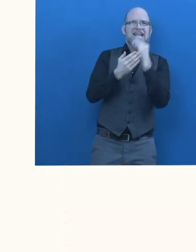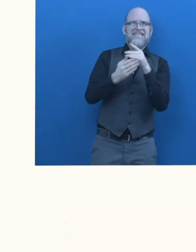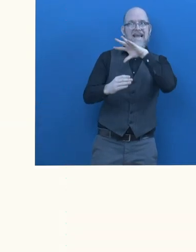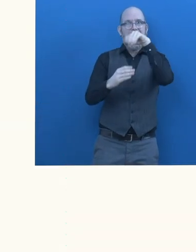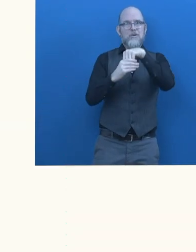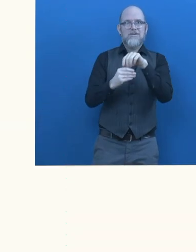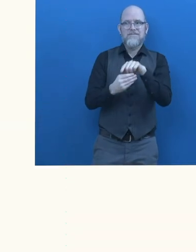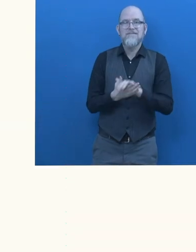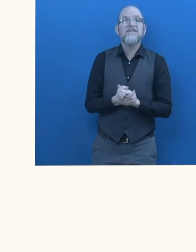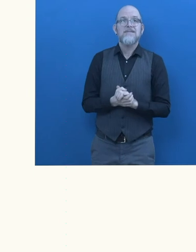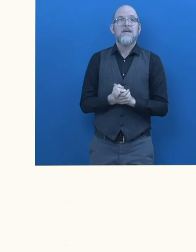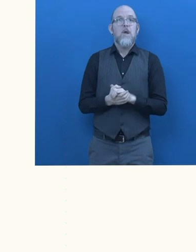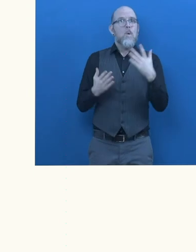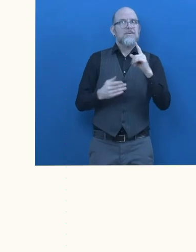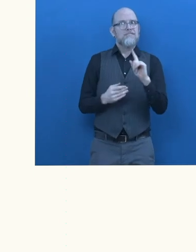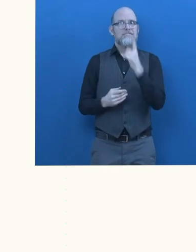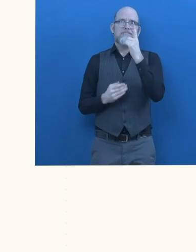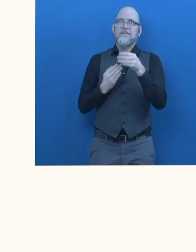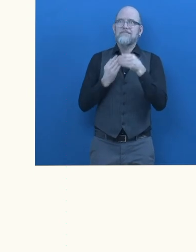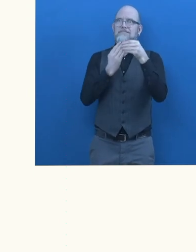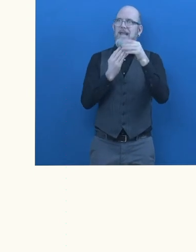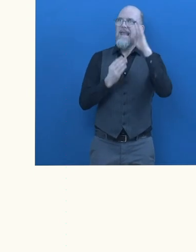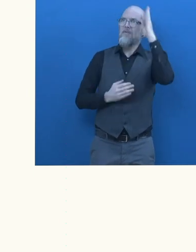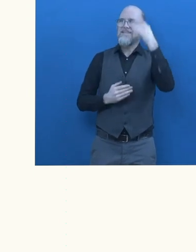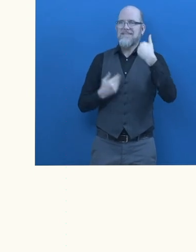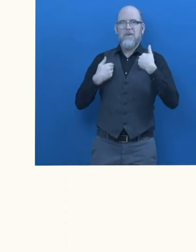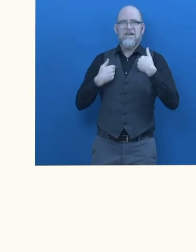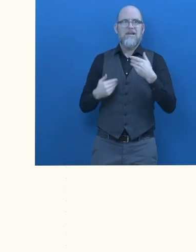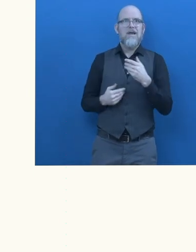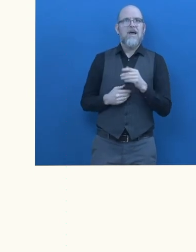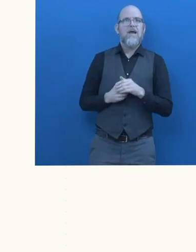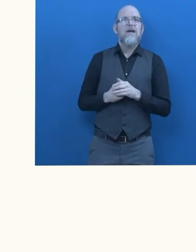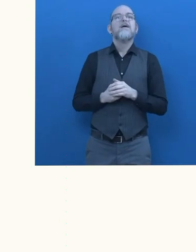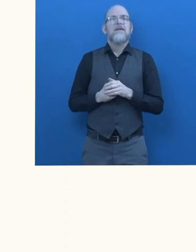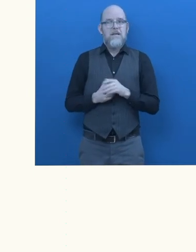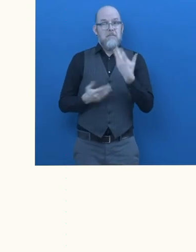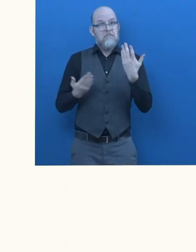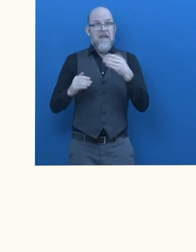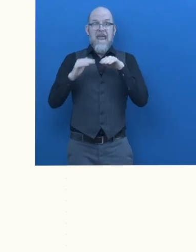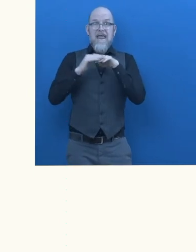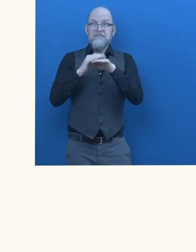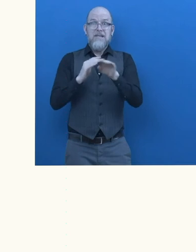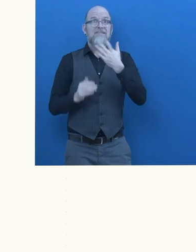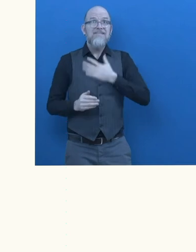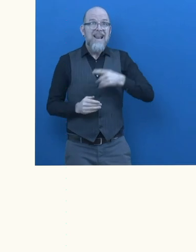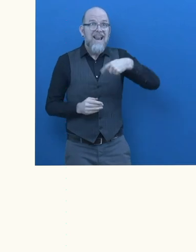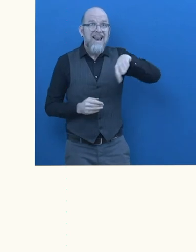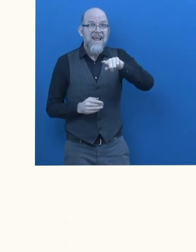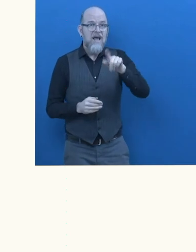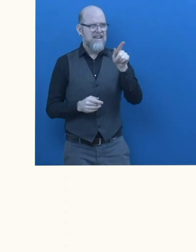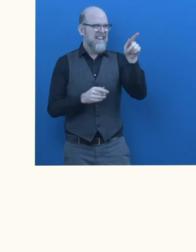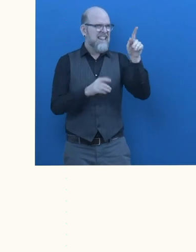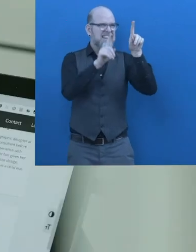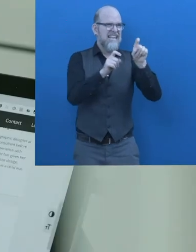When it comes to working on digital accessibility, companies are often deciding between automated tools or traditional